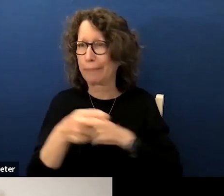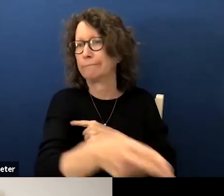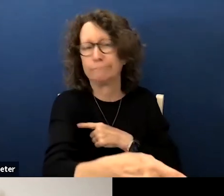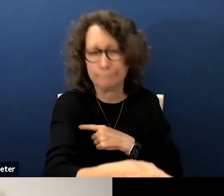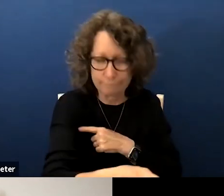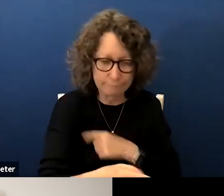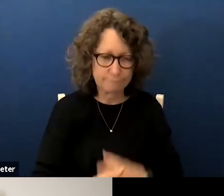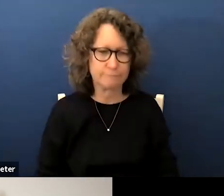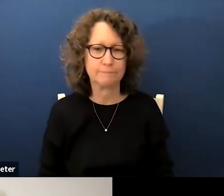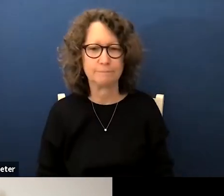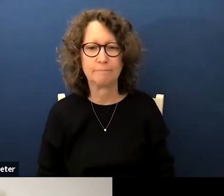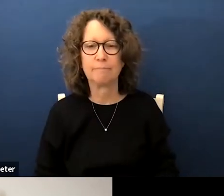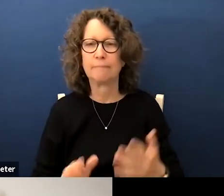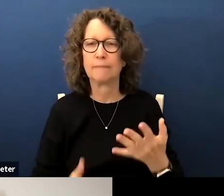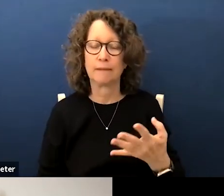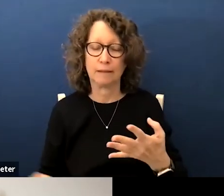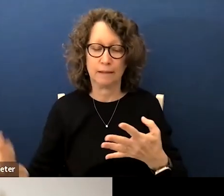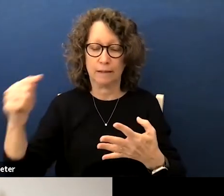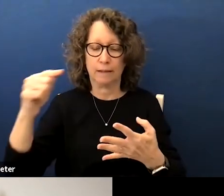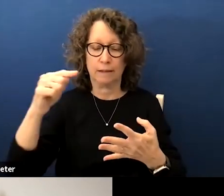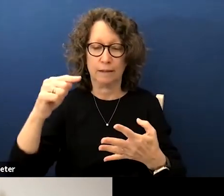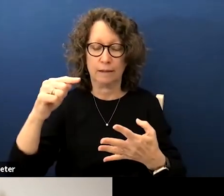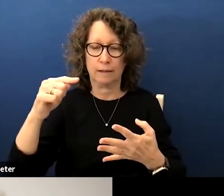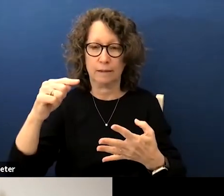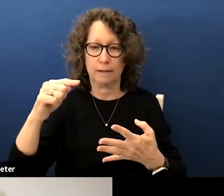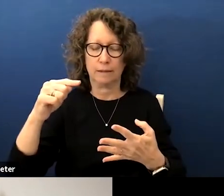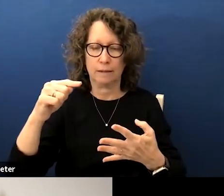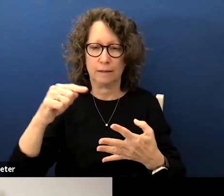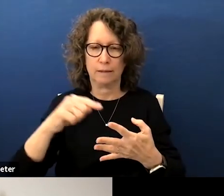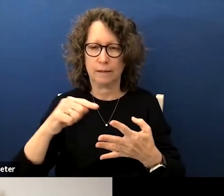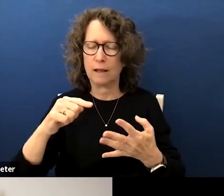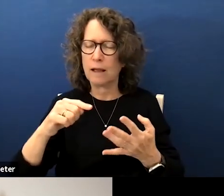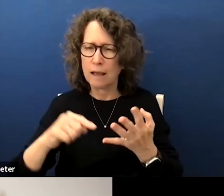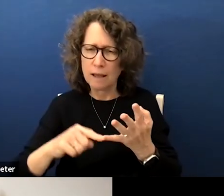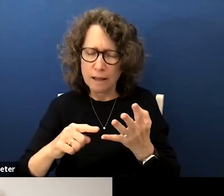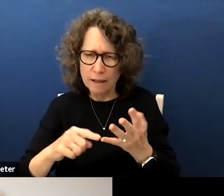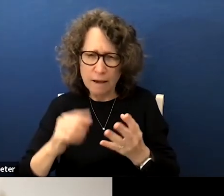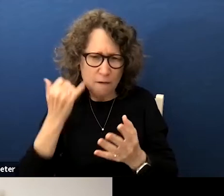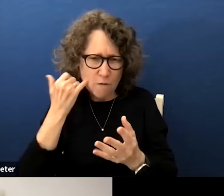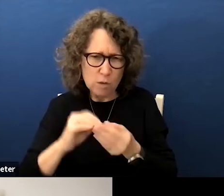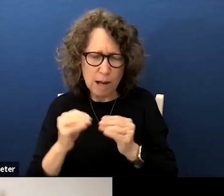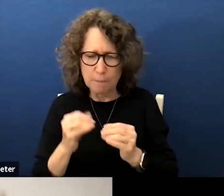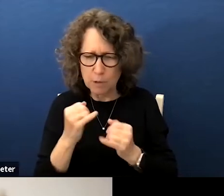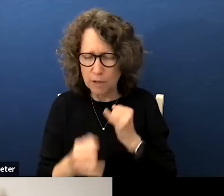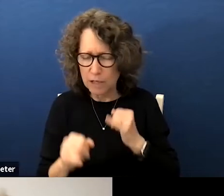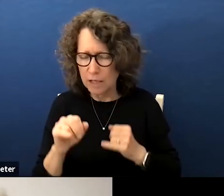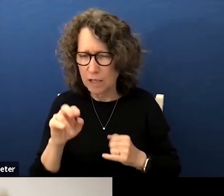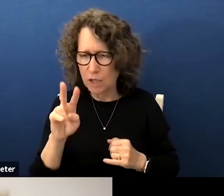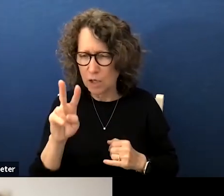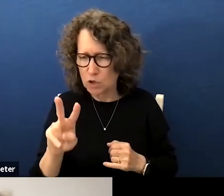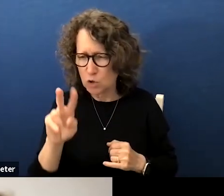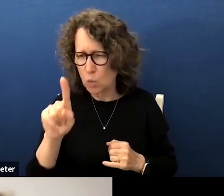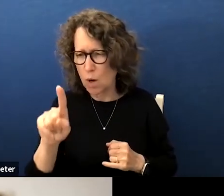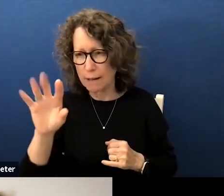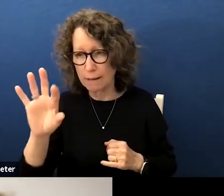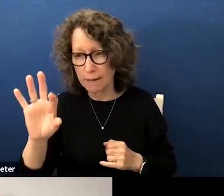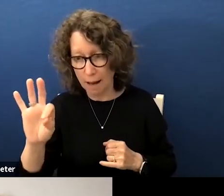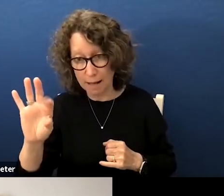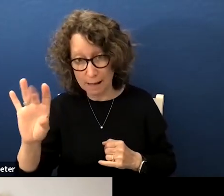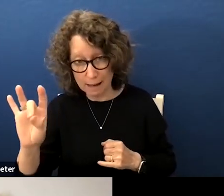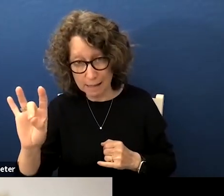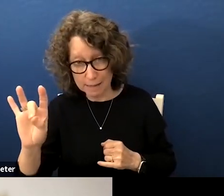next speaker is um with phone number ending in two nine i'm sorry two one nine eight